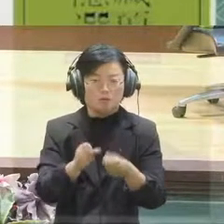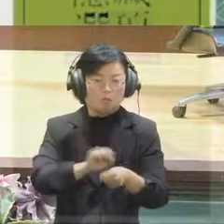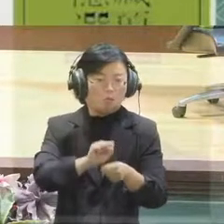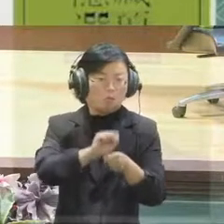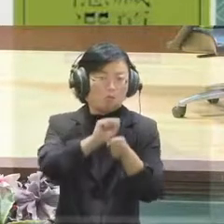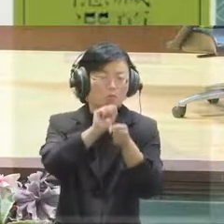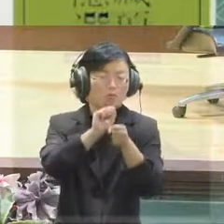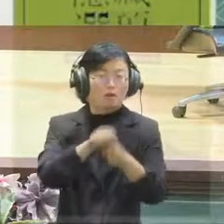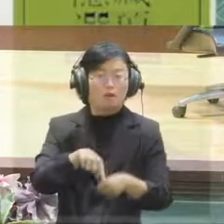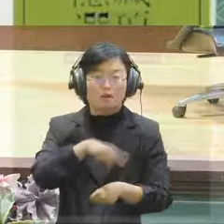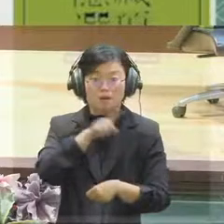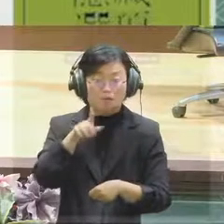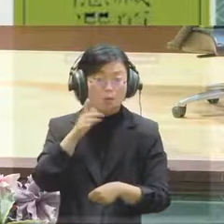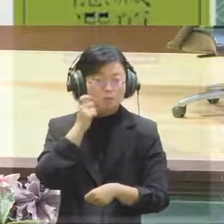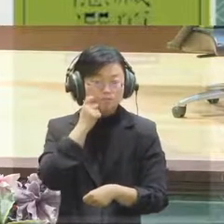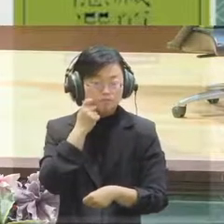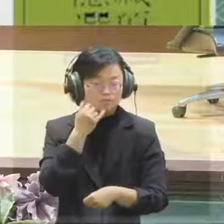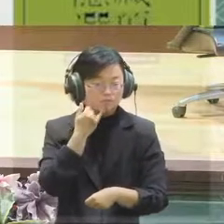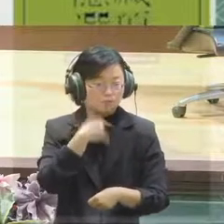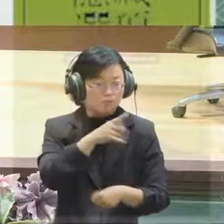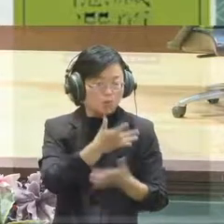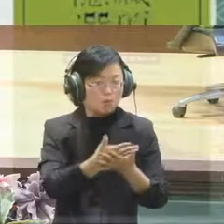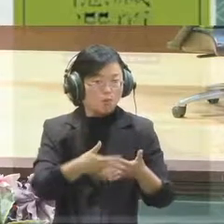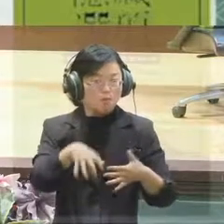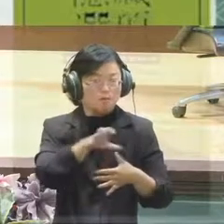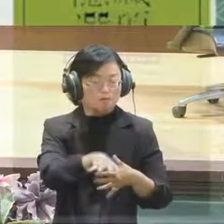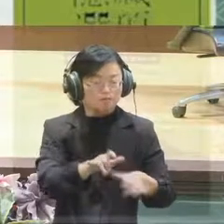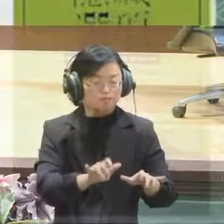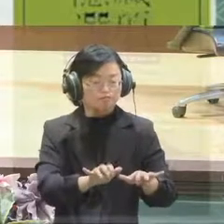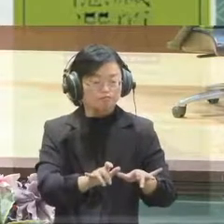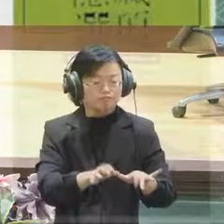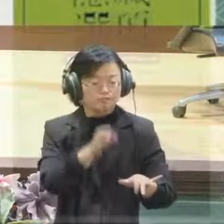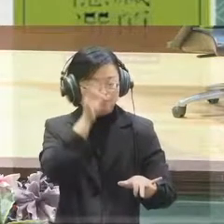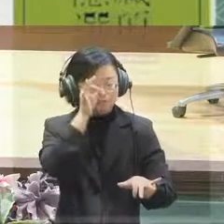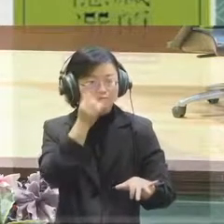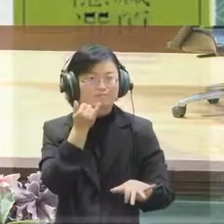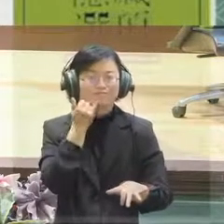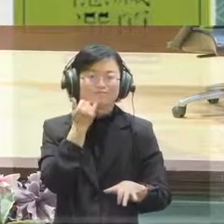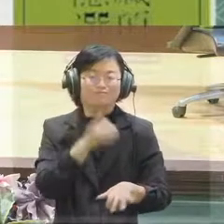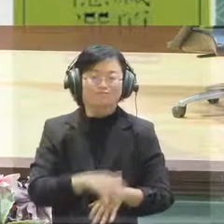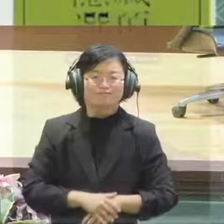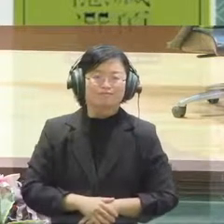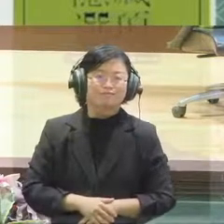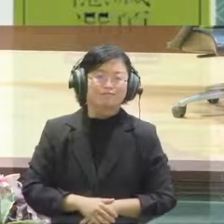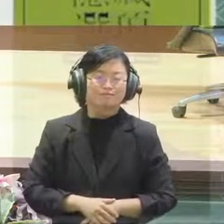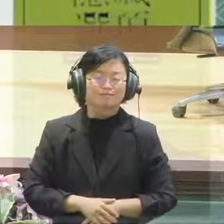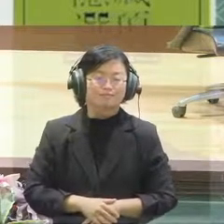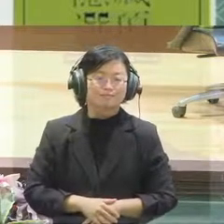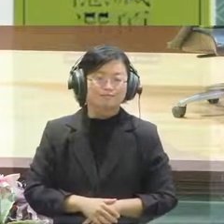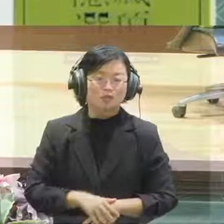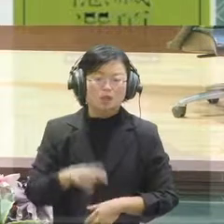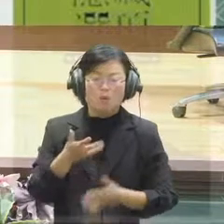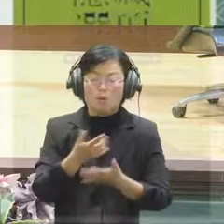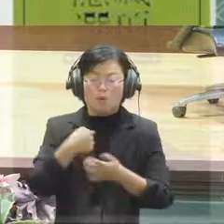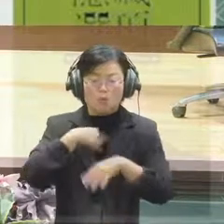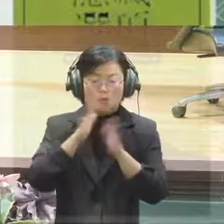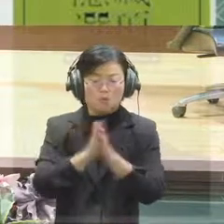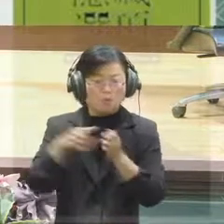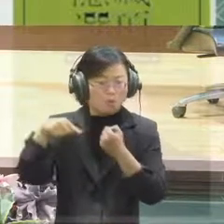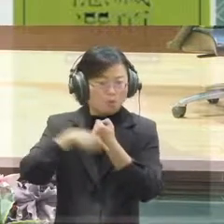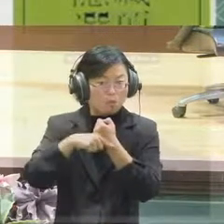website to see the research outcome because they are all up there. But I would briefly talk about